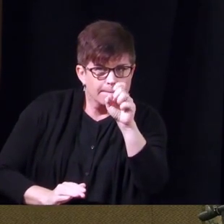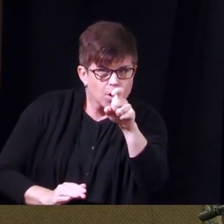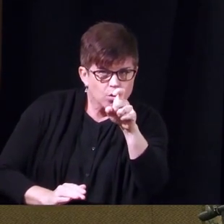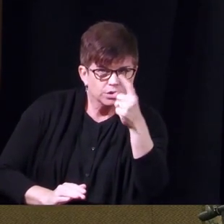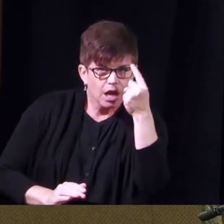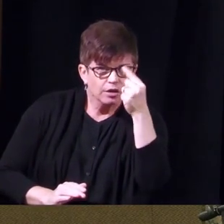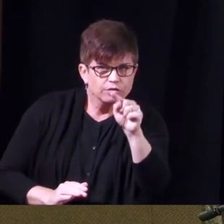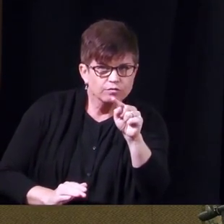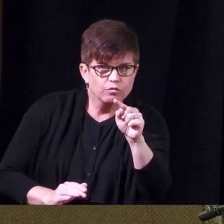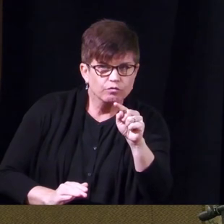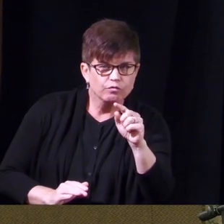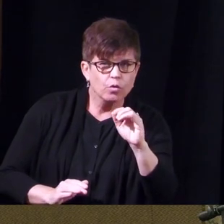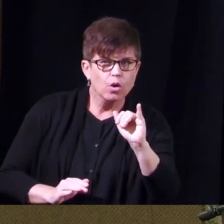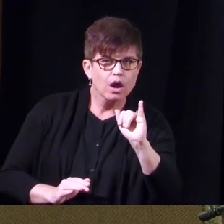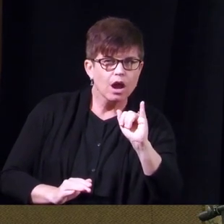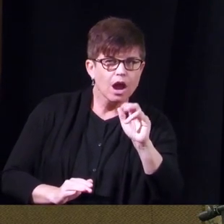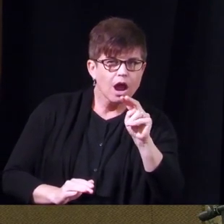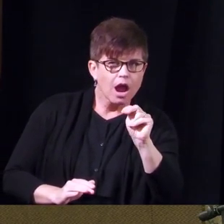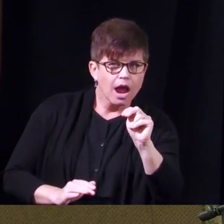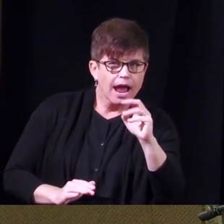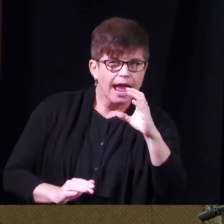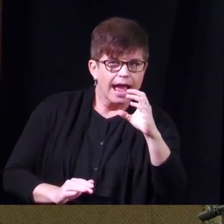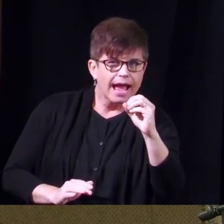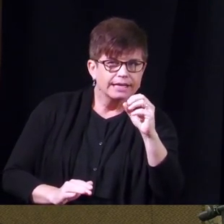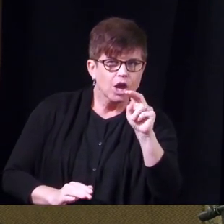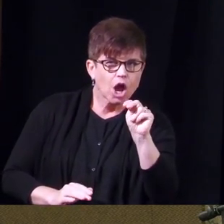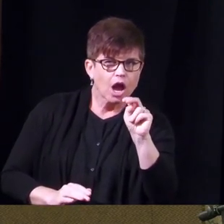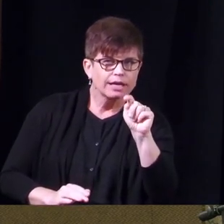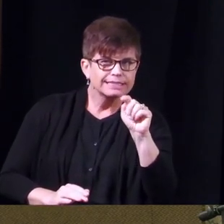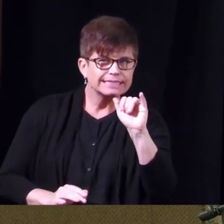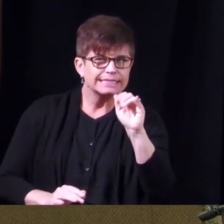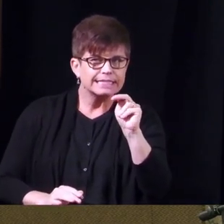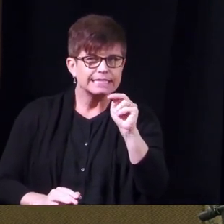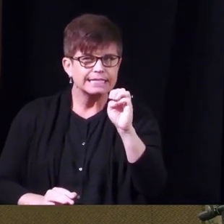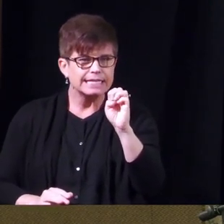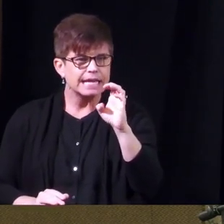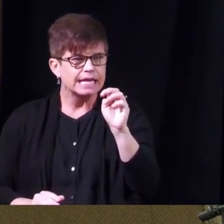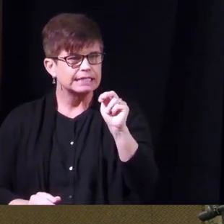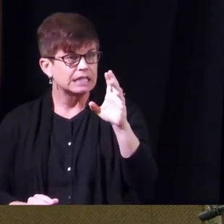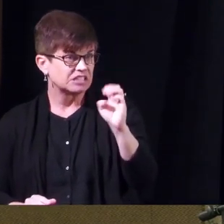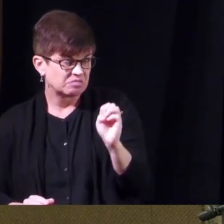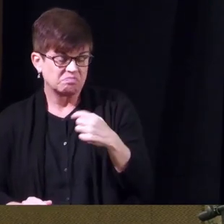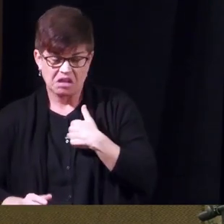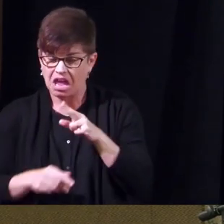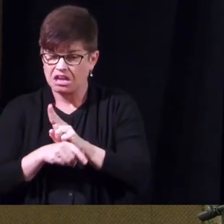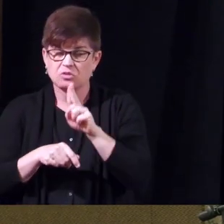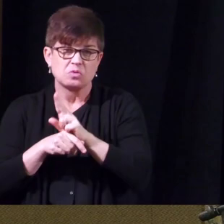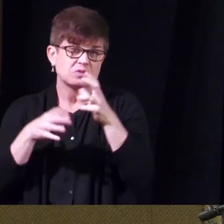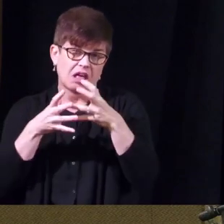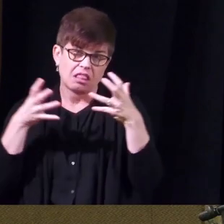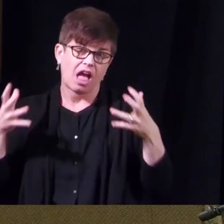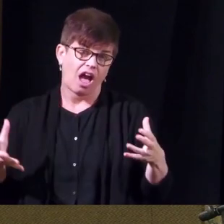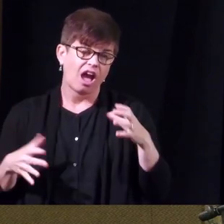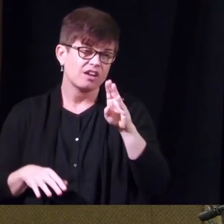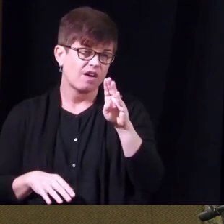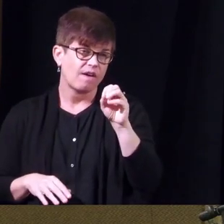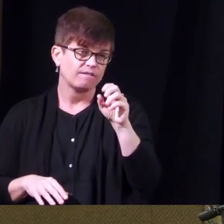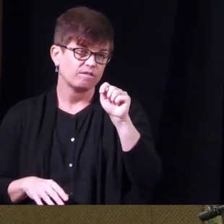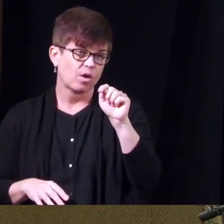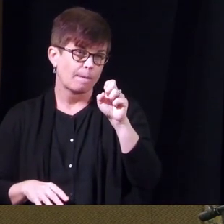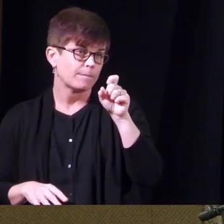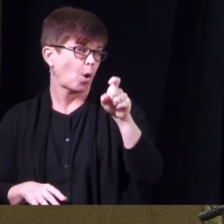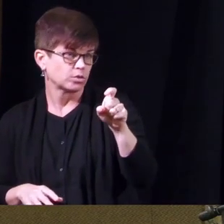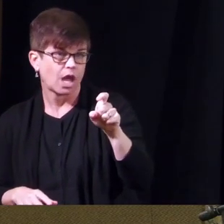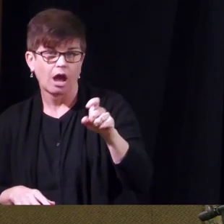botox or what i'm sorry incontinence yes botox is i use a lot of botox botox is is a